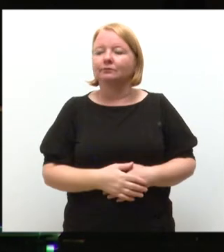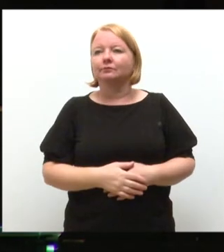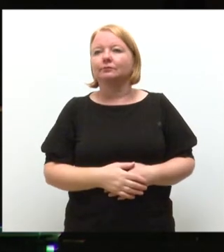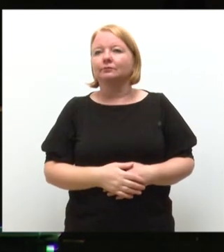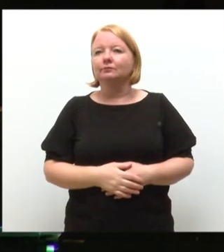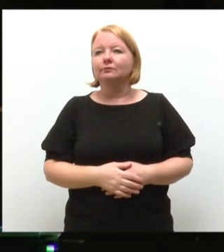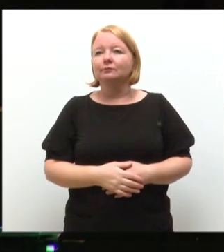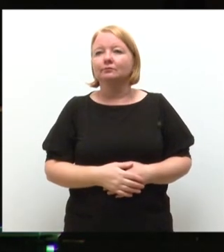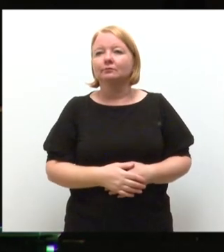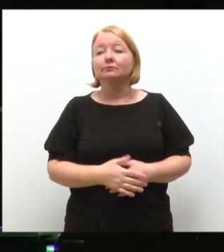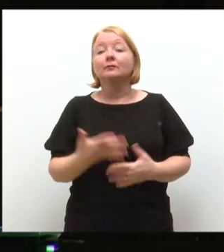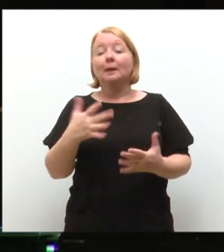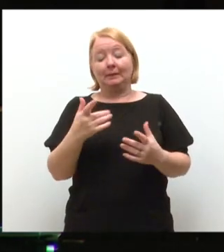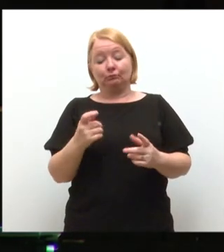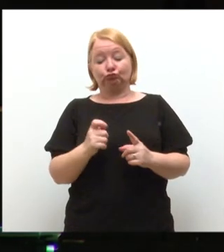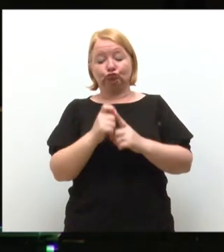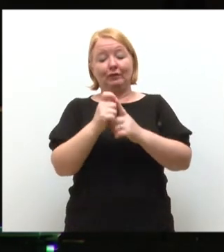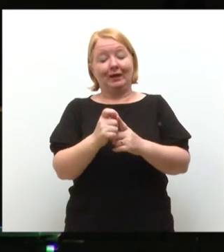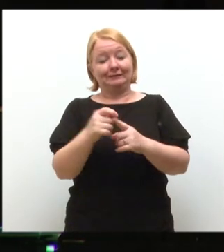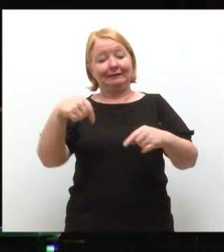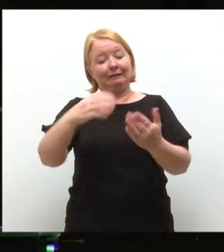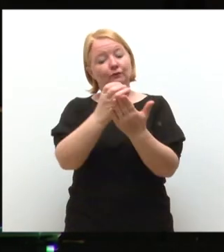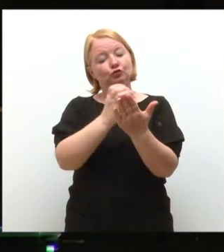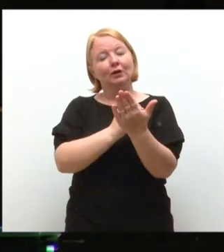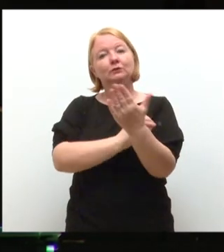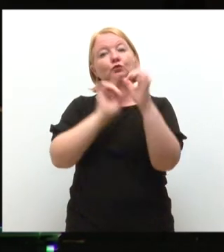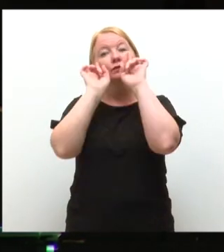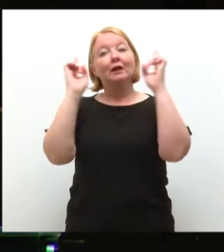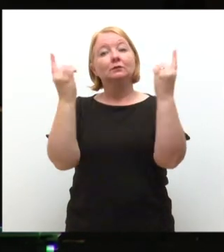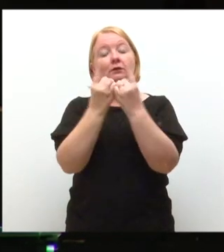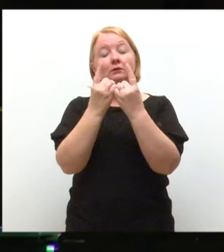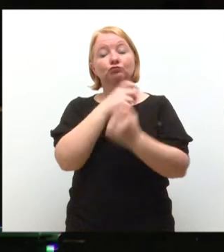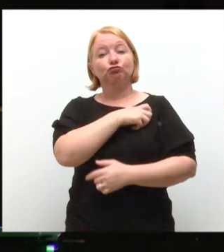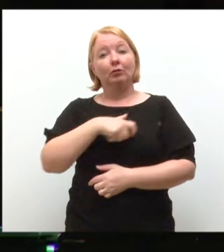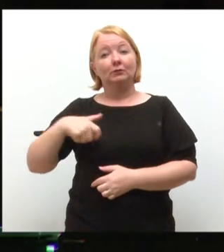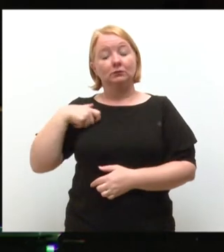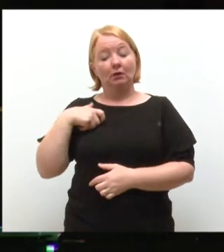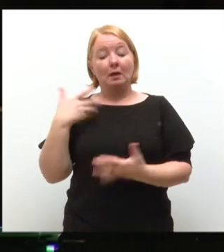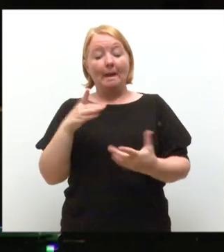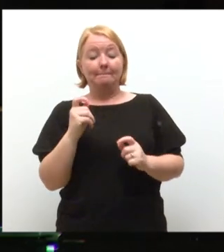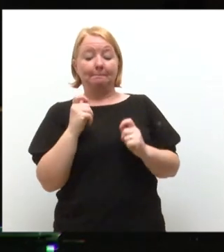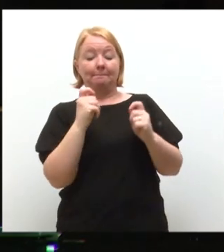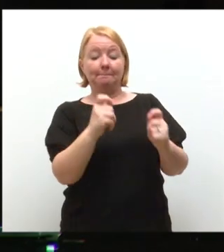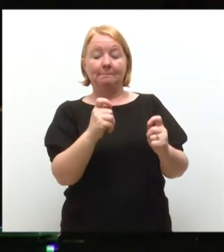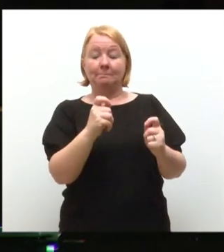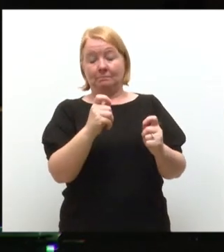It is provided in the charter of the university that the chancellor shall be appointed by the university court after